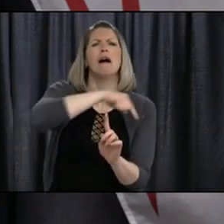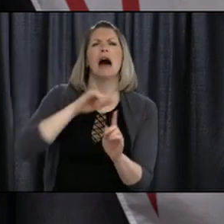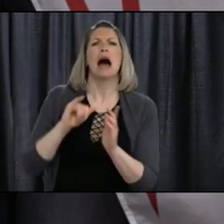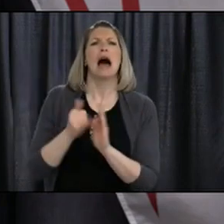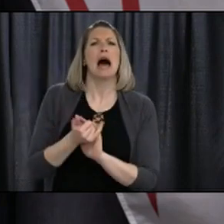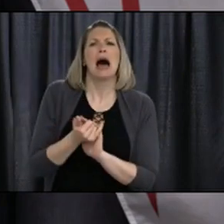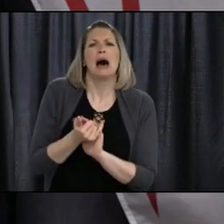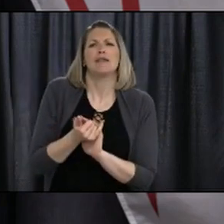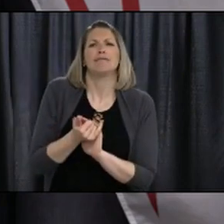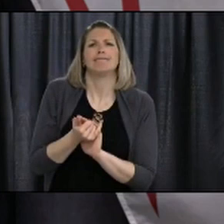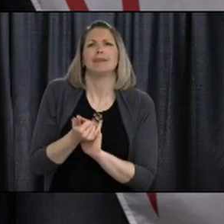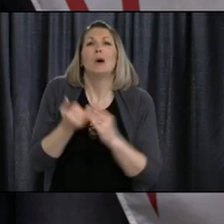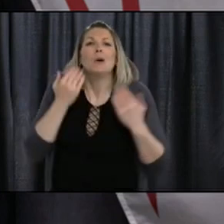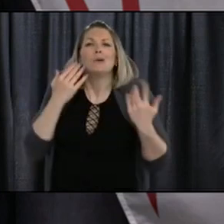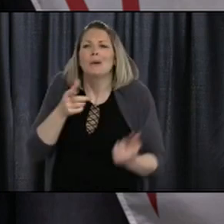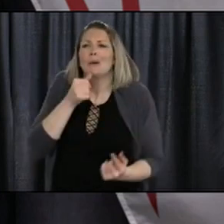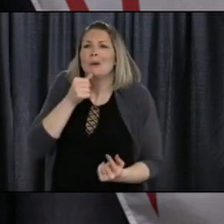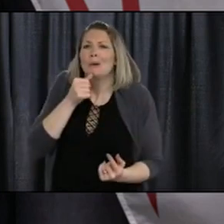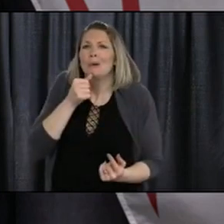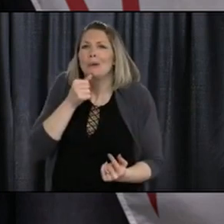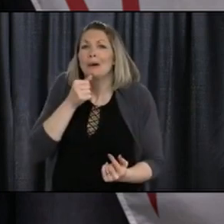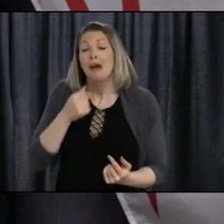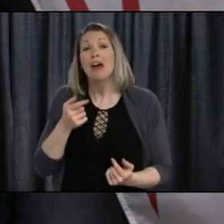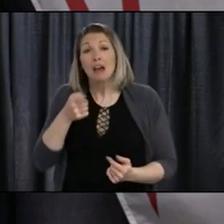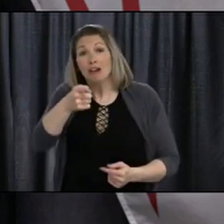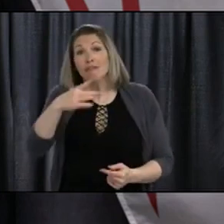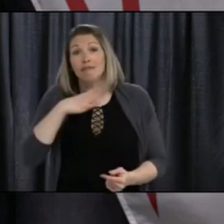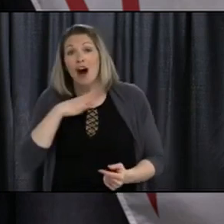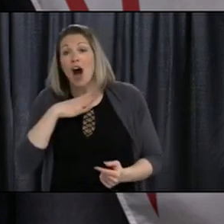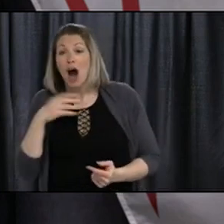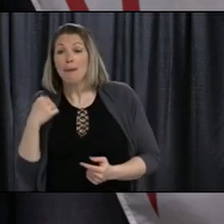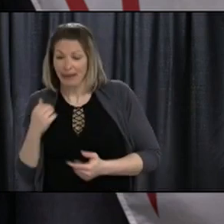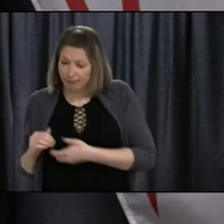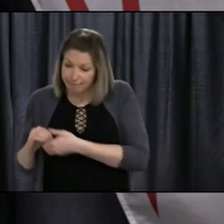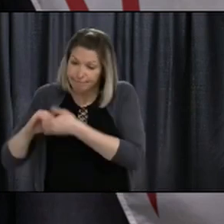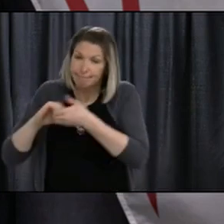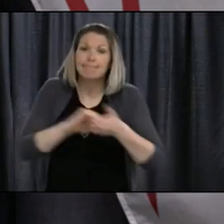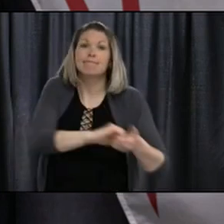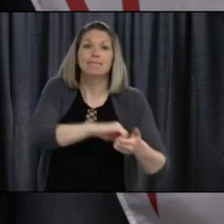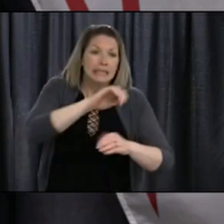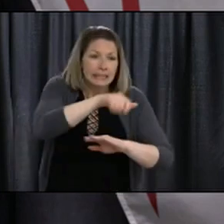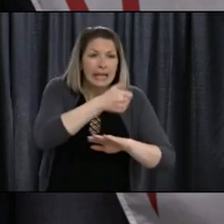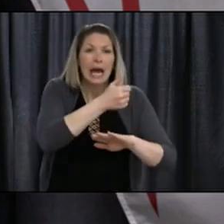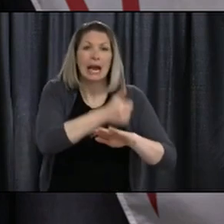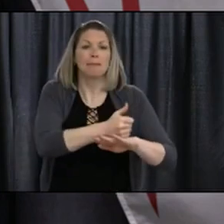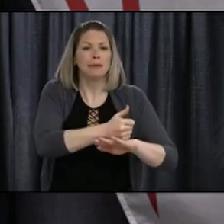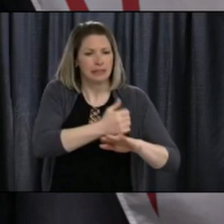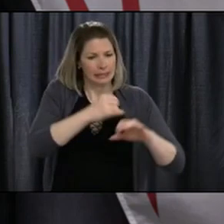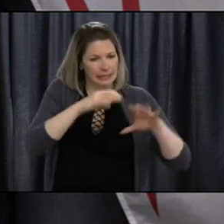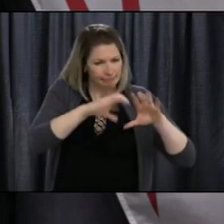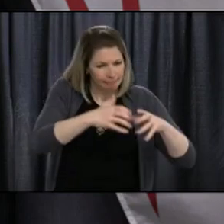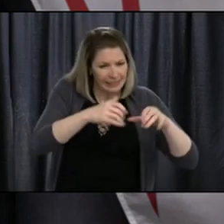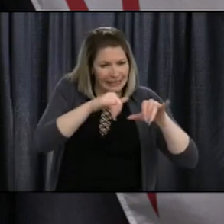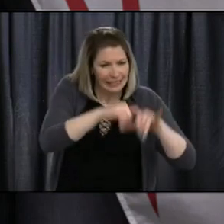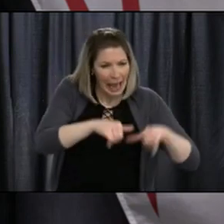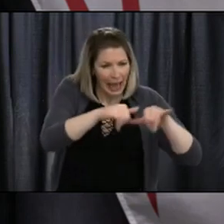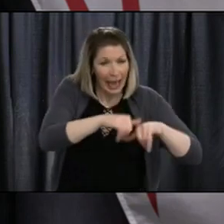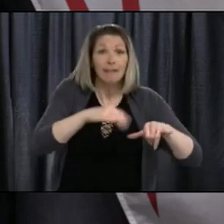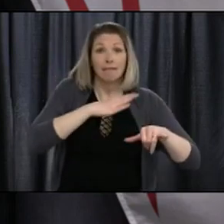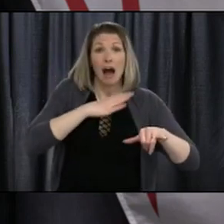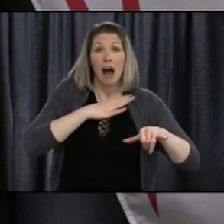and it's not just as simple as I can go and I can stay in my bubble. We have to look at the whole picture of what